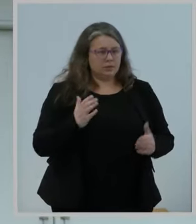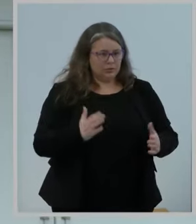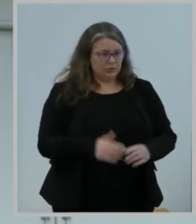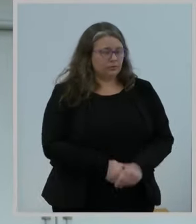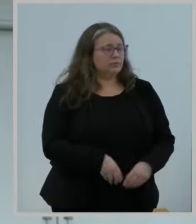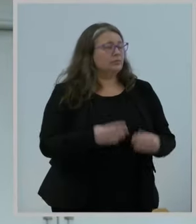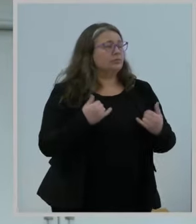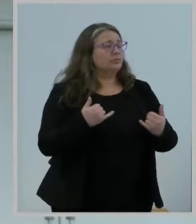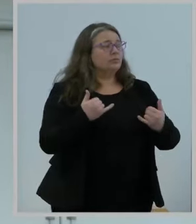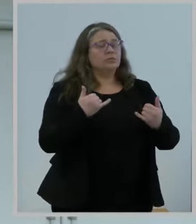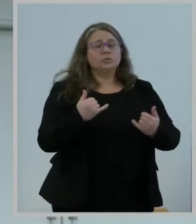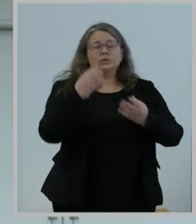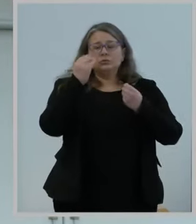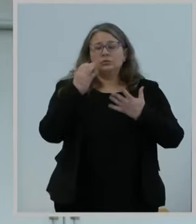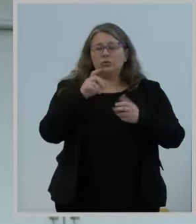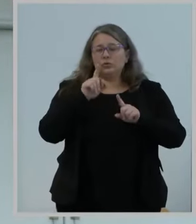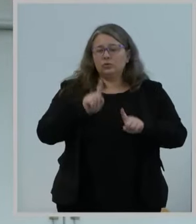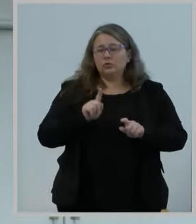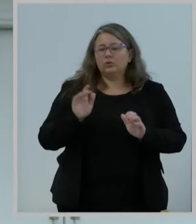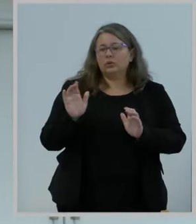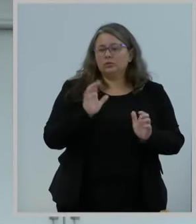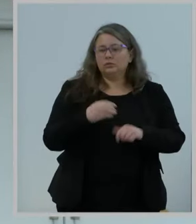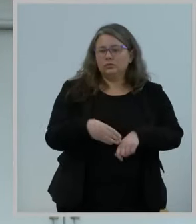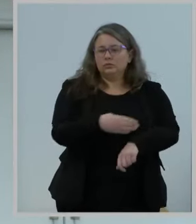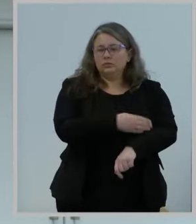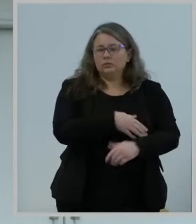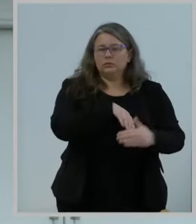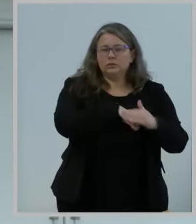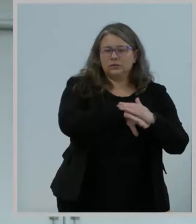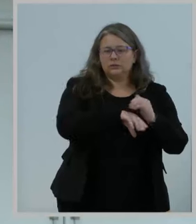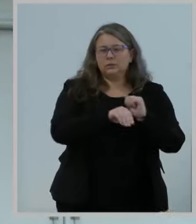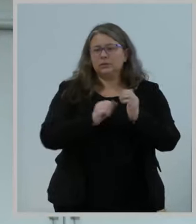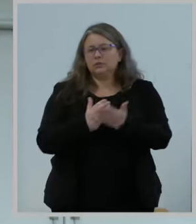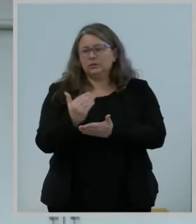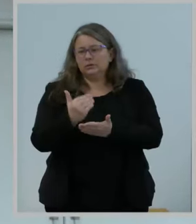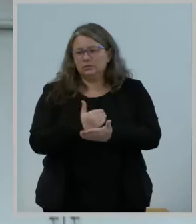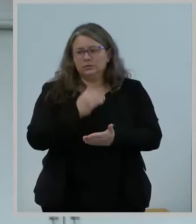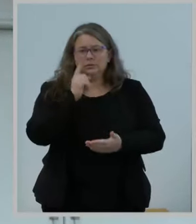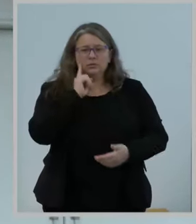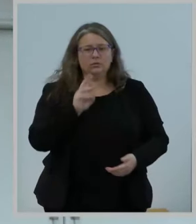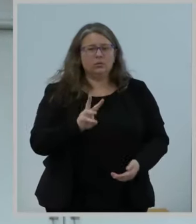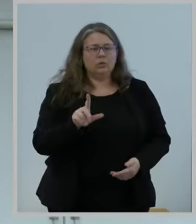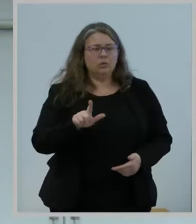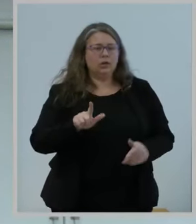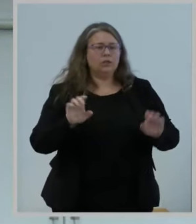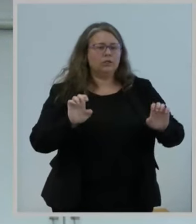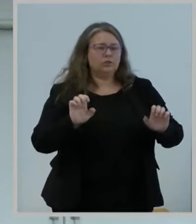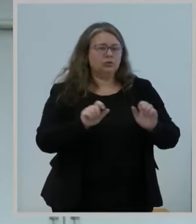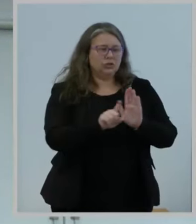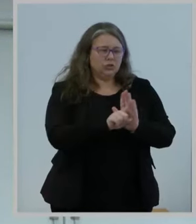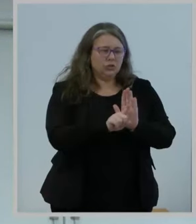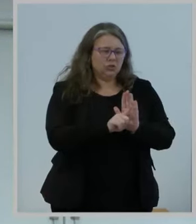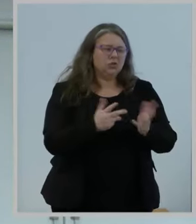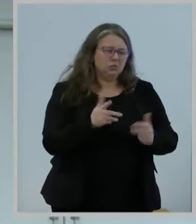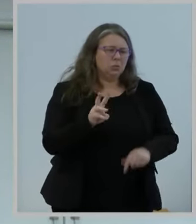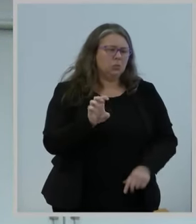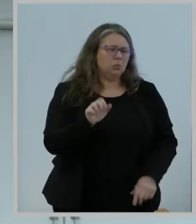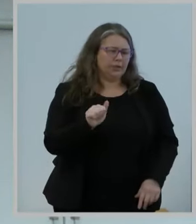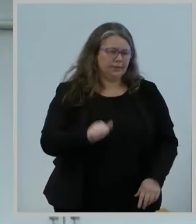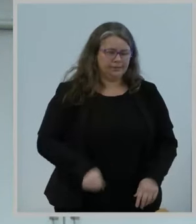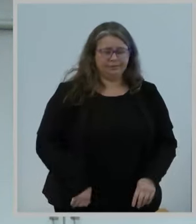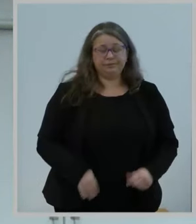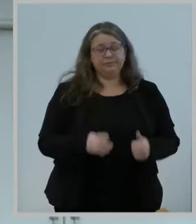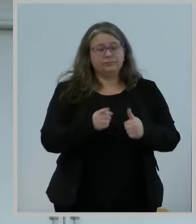seeks to improve the accessibility and transparency of wireless emergency alerts, otherwise known as WIA. First, the report in order